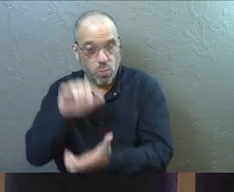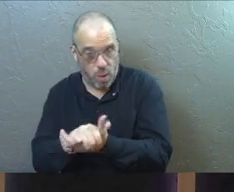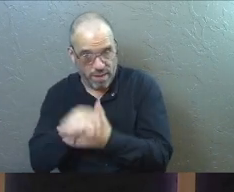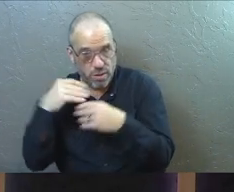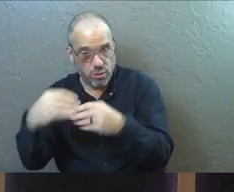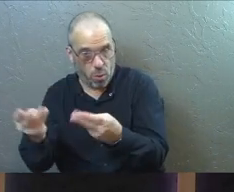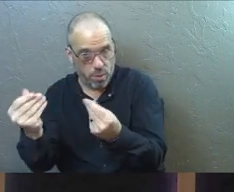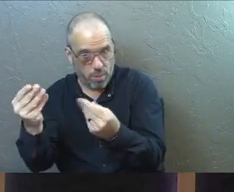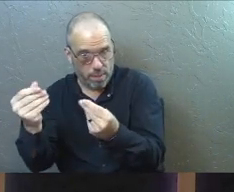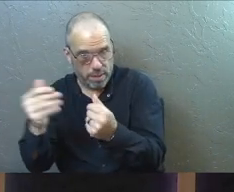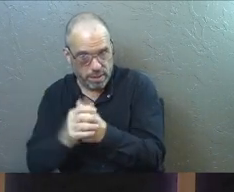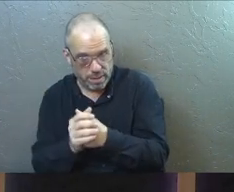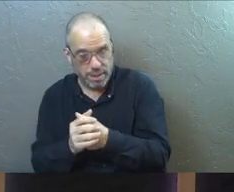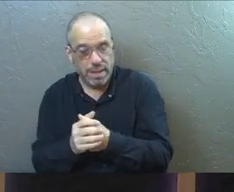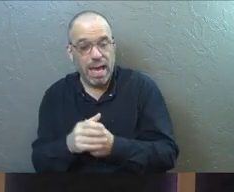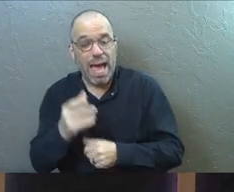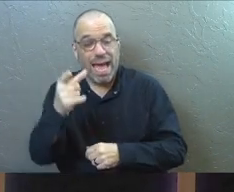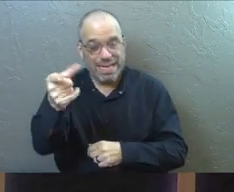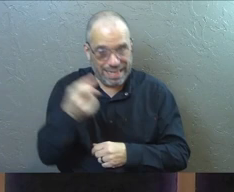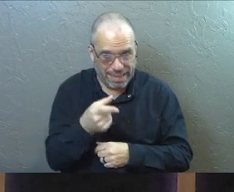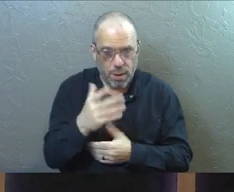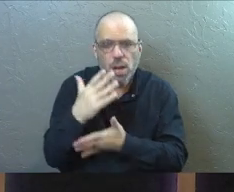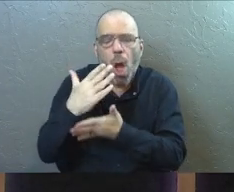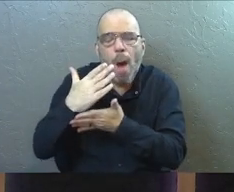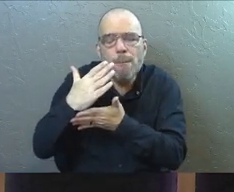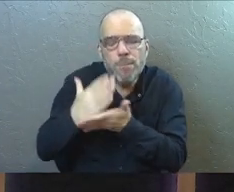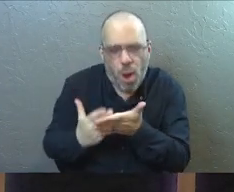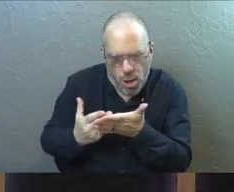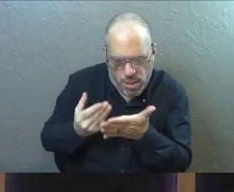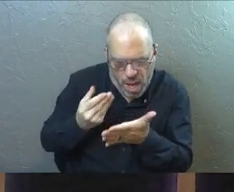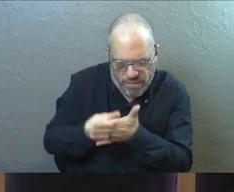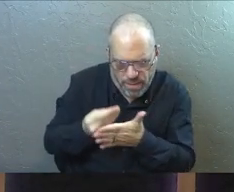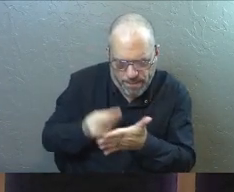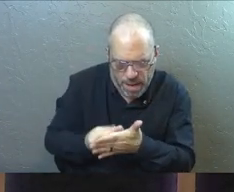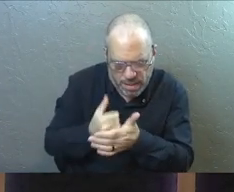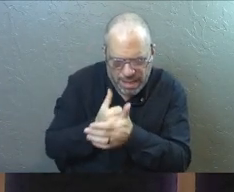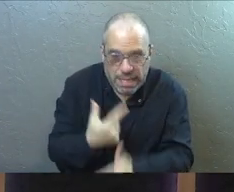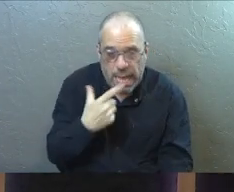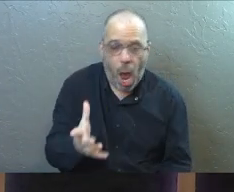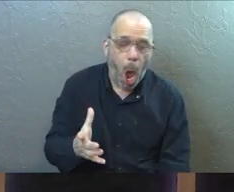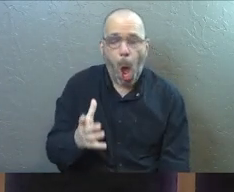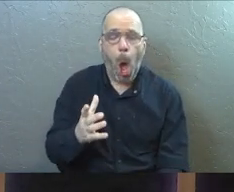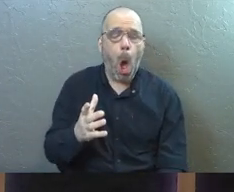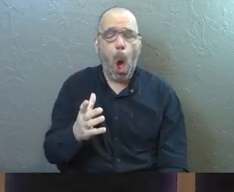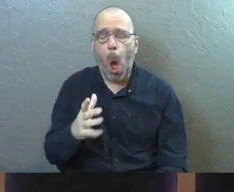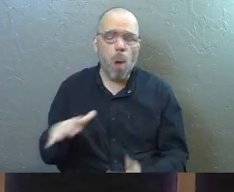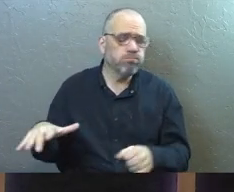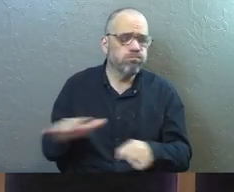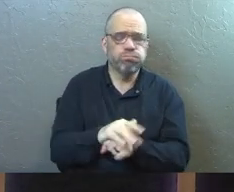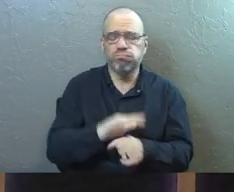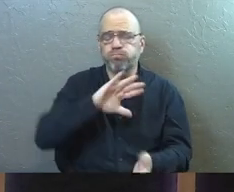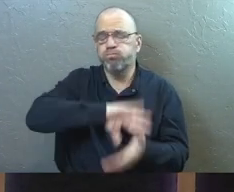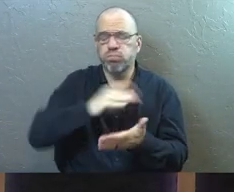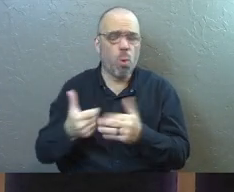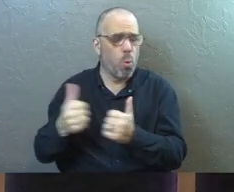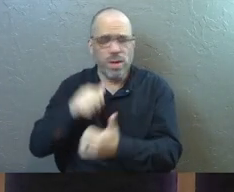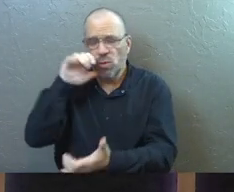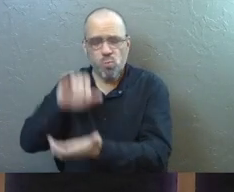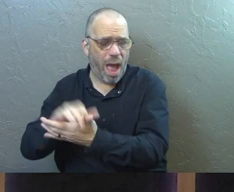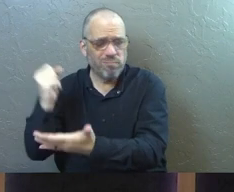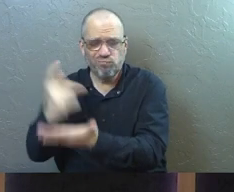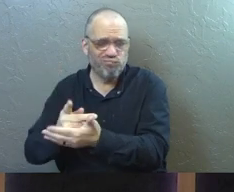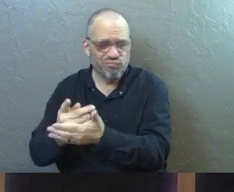sold some property and he brought part of the money to the apostles claiming it was the full amount with his wife's